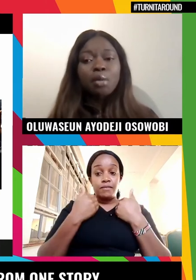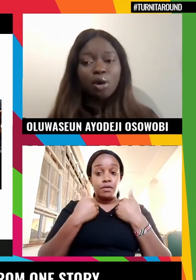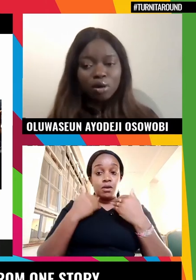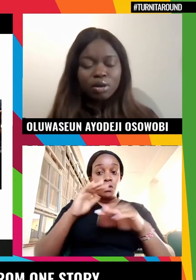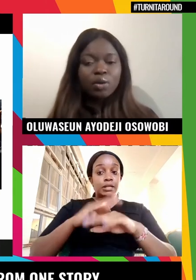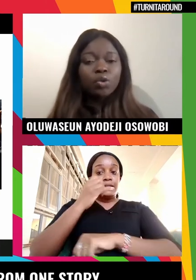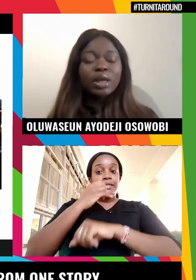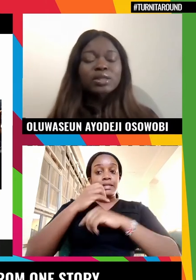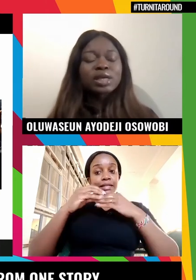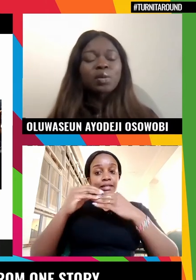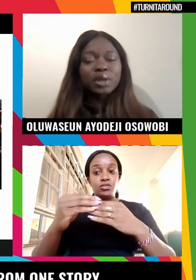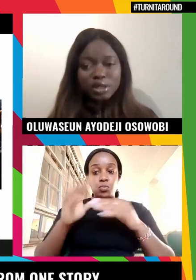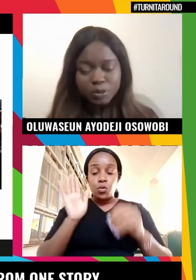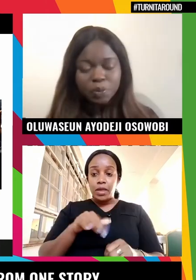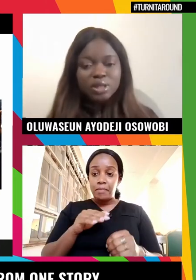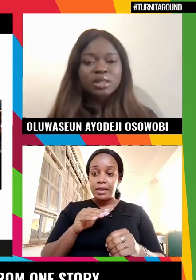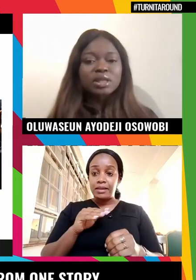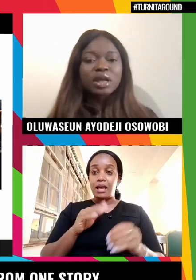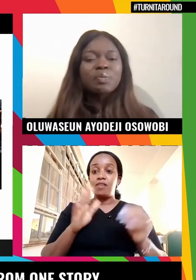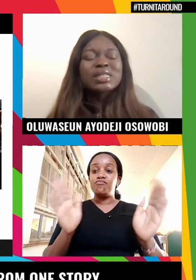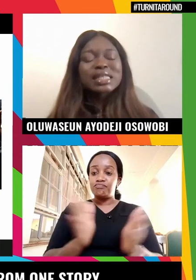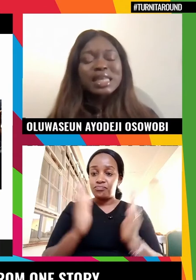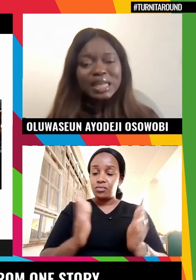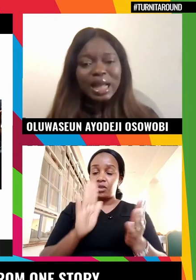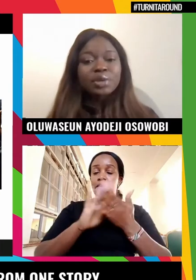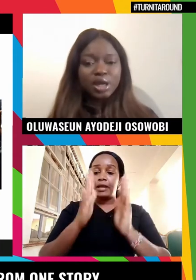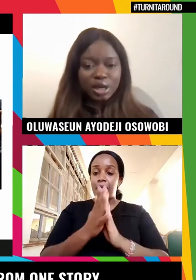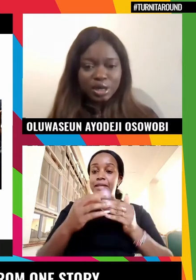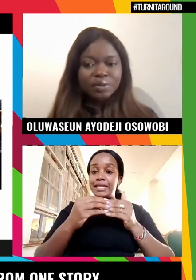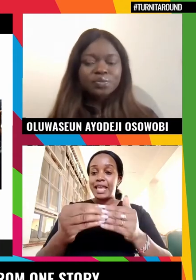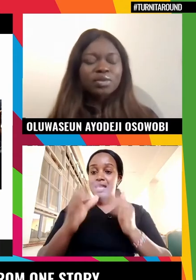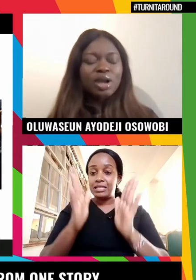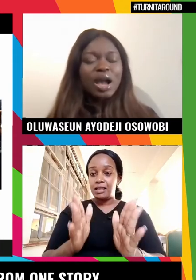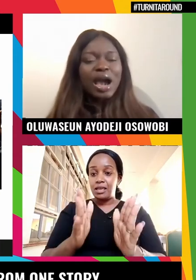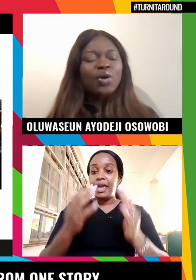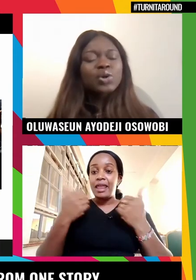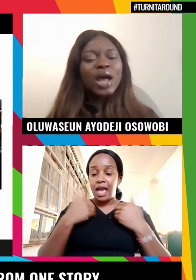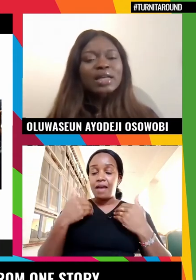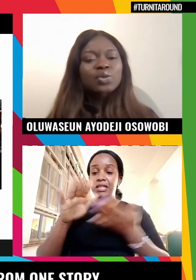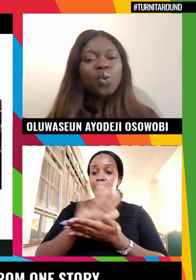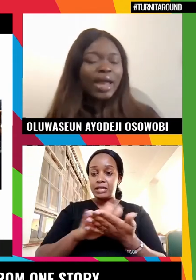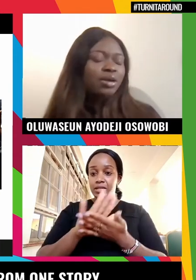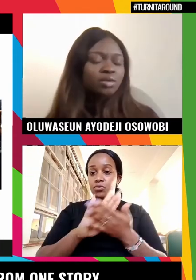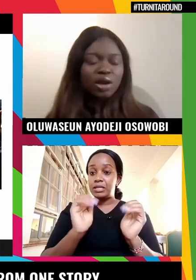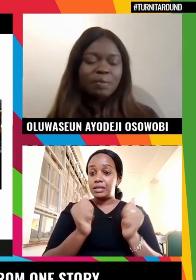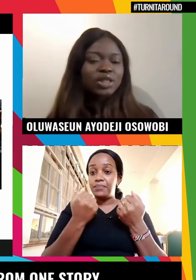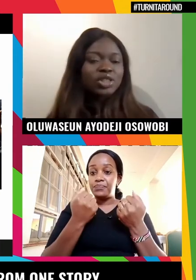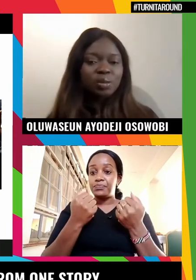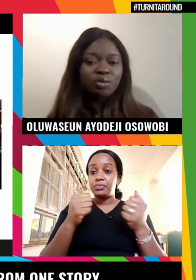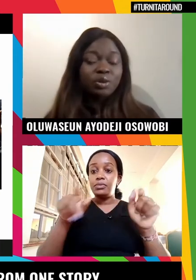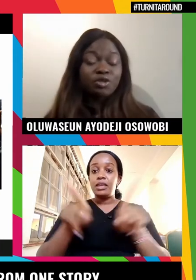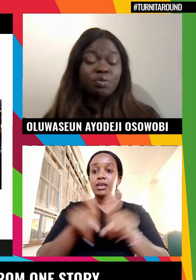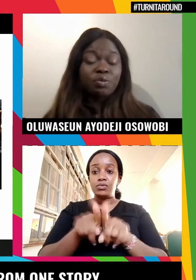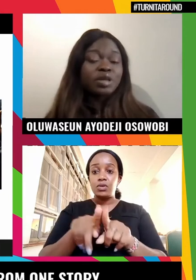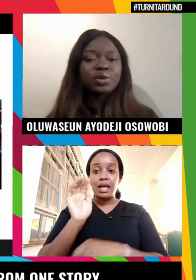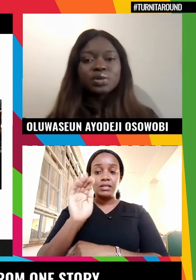aspire to more. Women need to take up leadership spaces, be seen and be heard. I also asked why girls are being